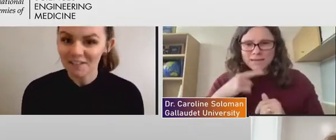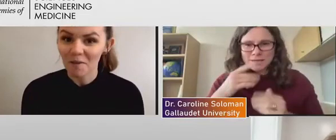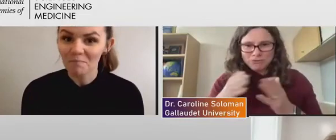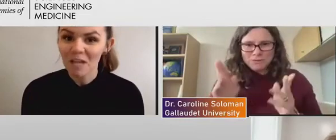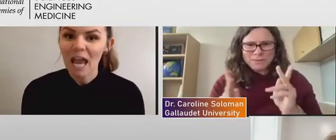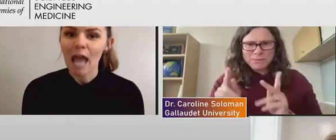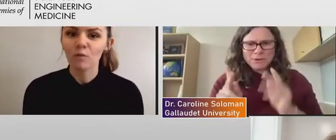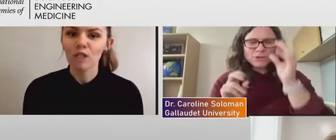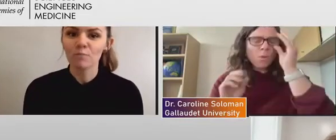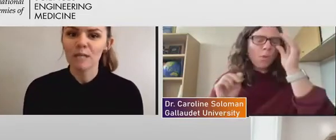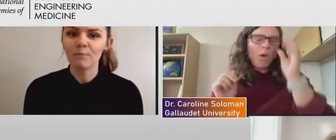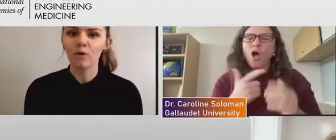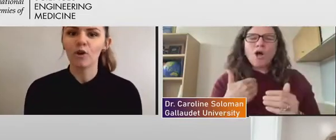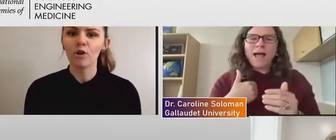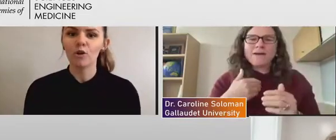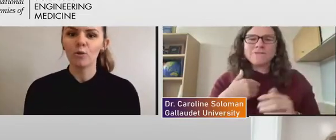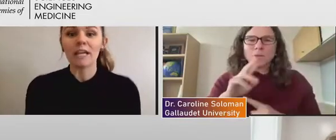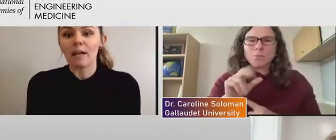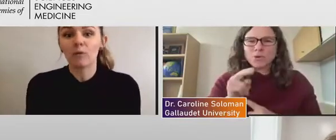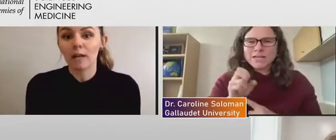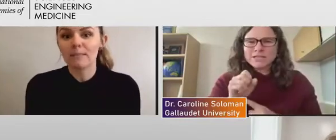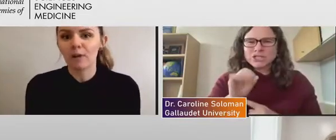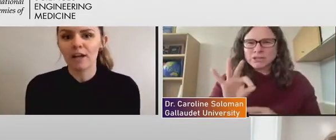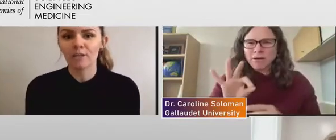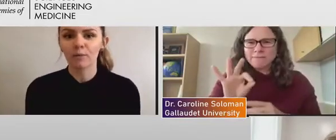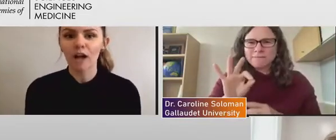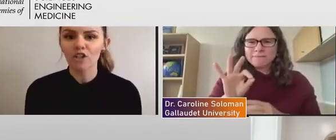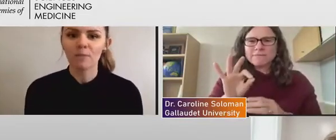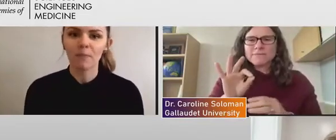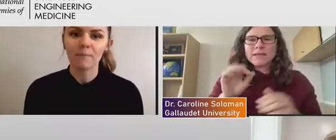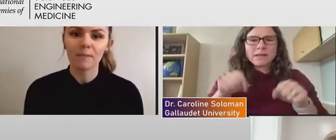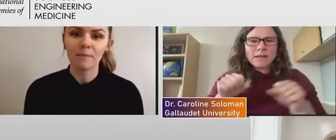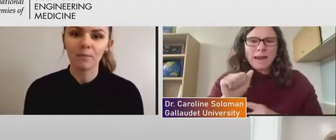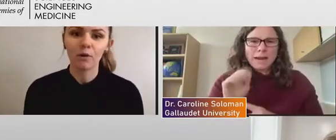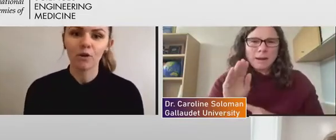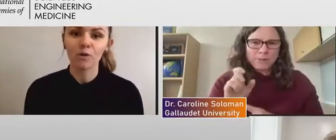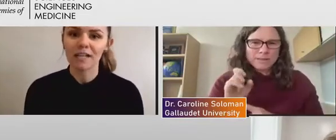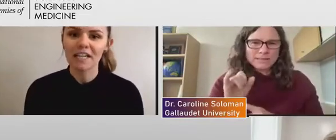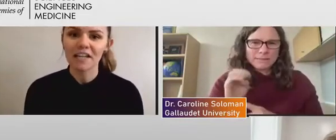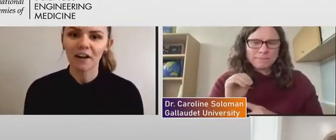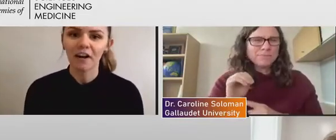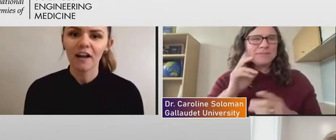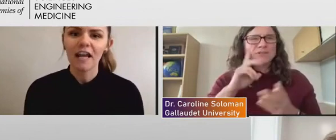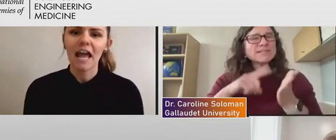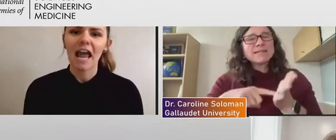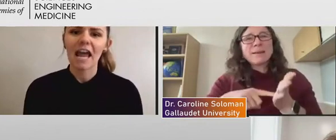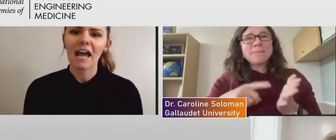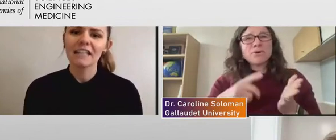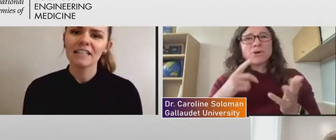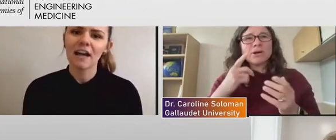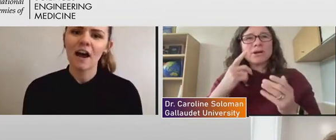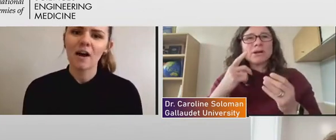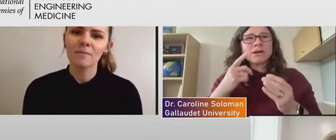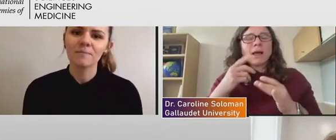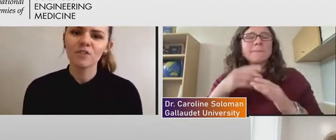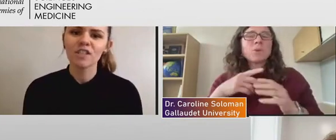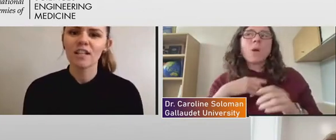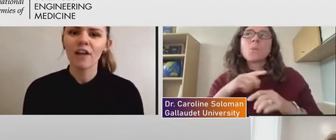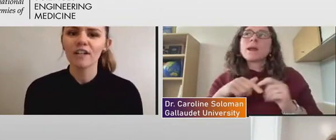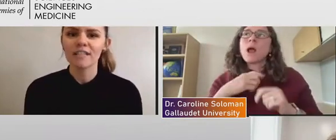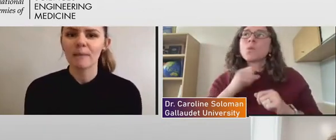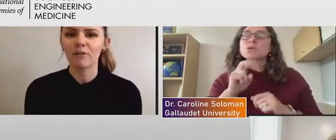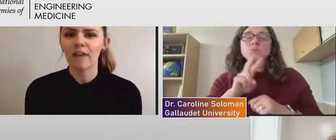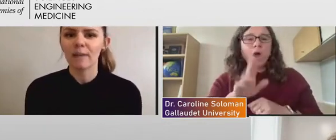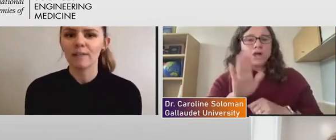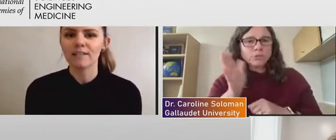audism, in which people who we experience oppression by people who can hear. And just